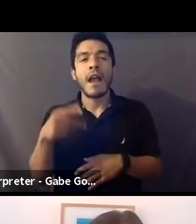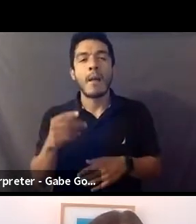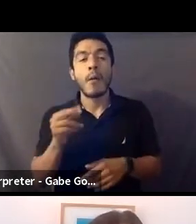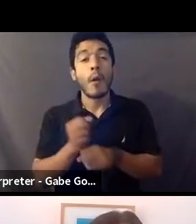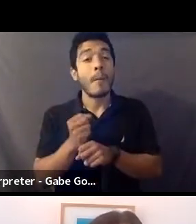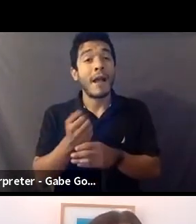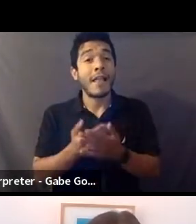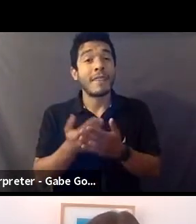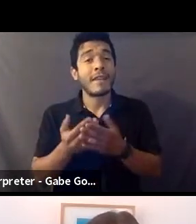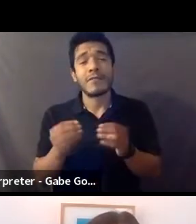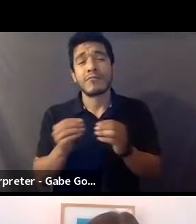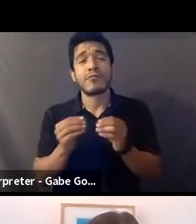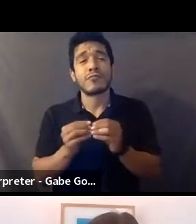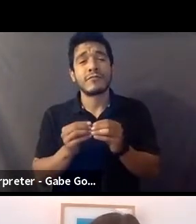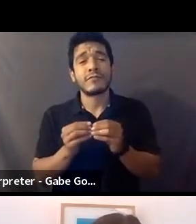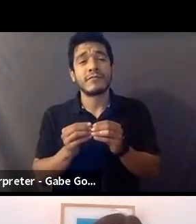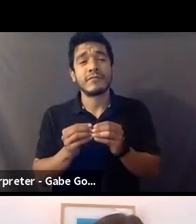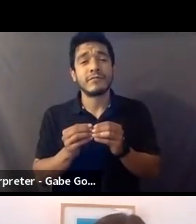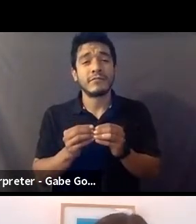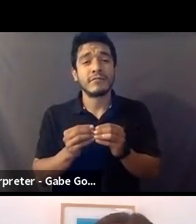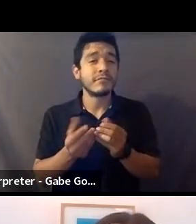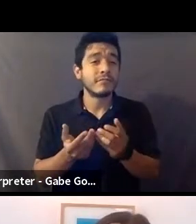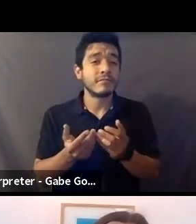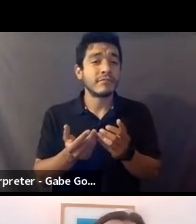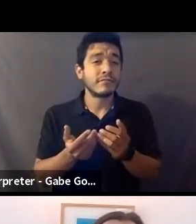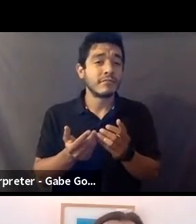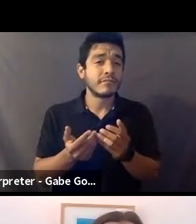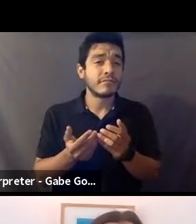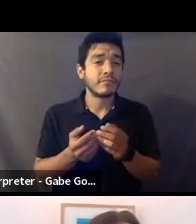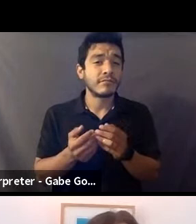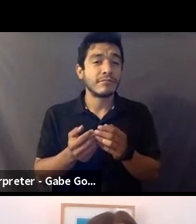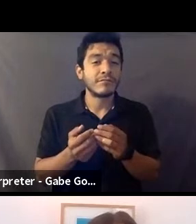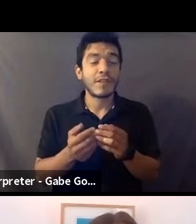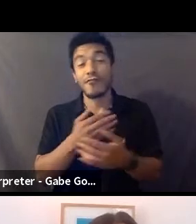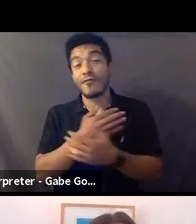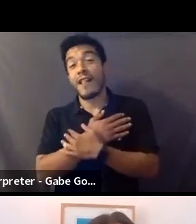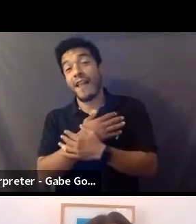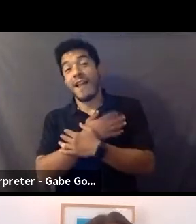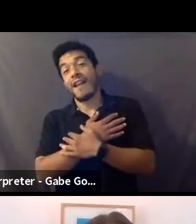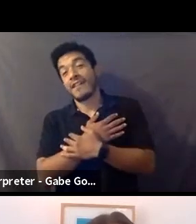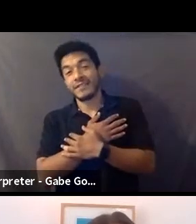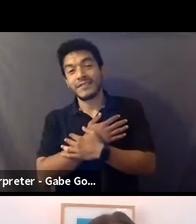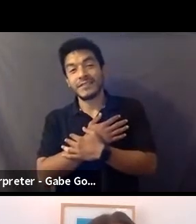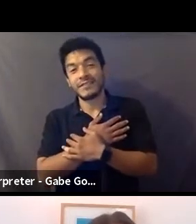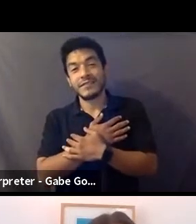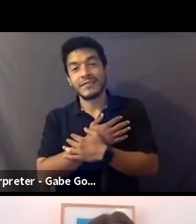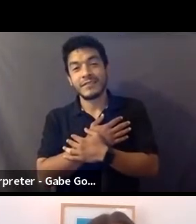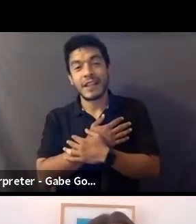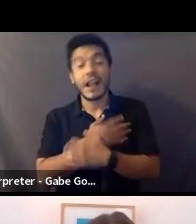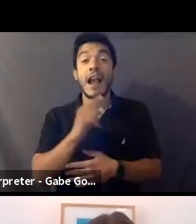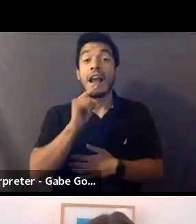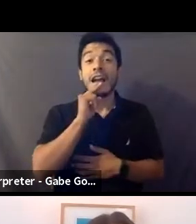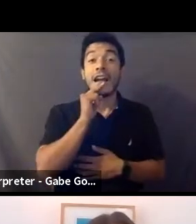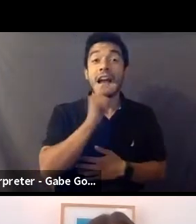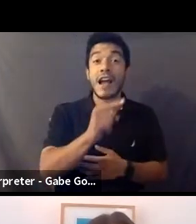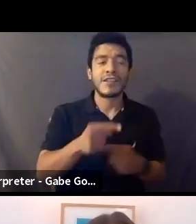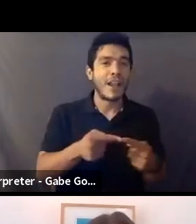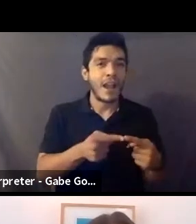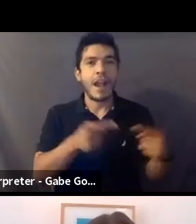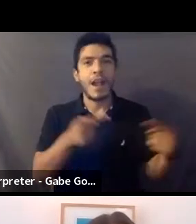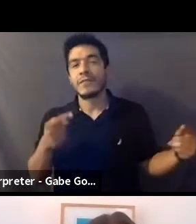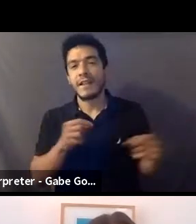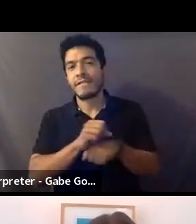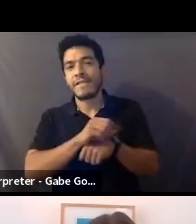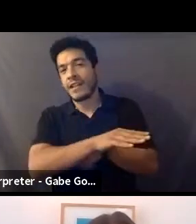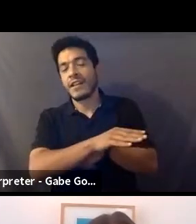making things more, um, uh, relaxed, which can also, which can end up actually having the opposite effect.